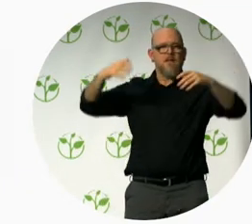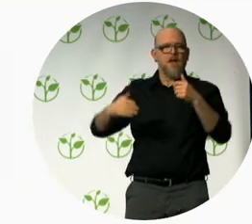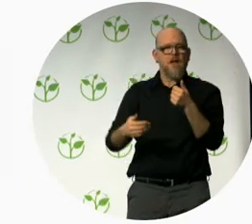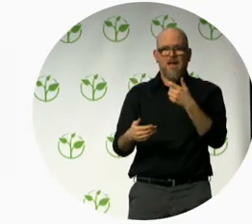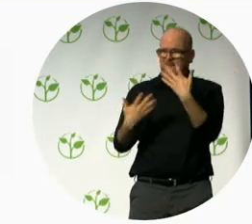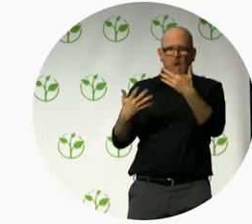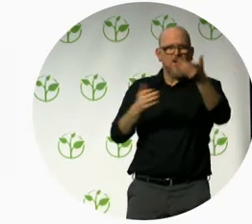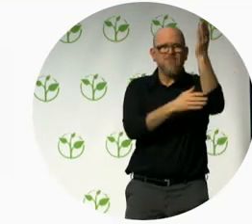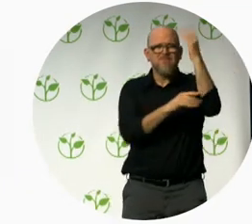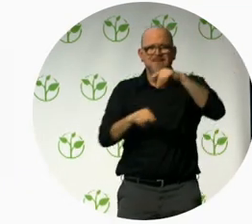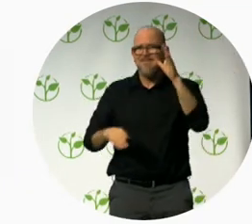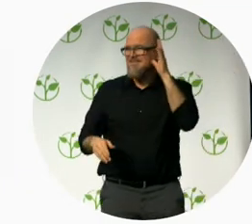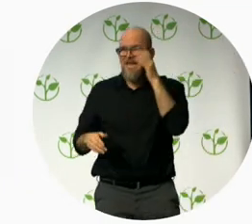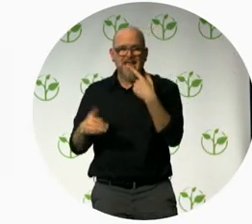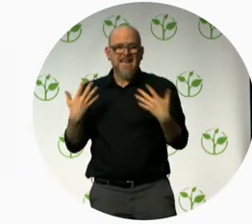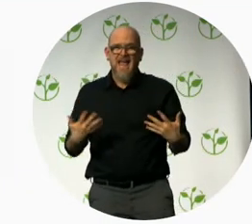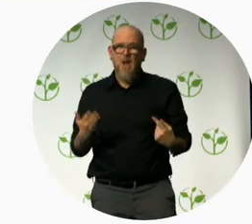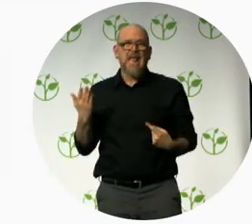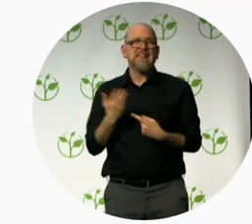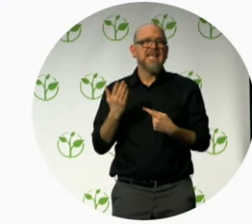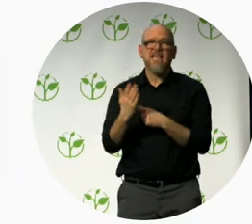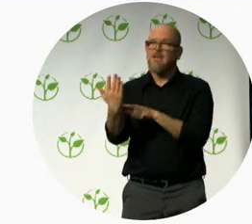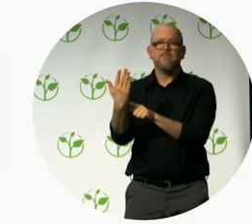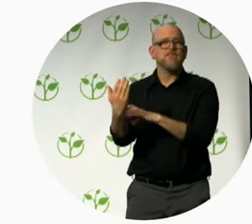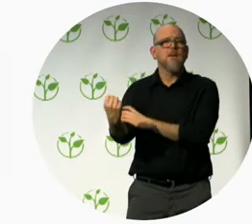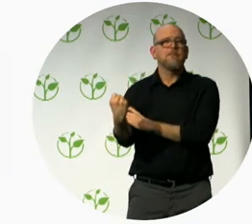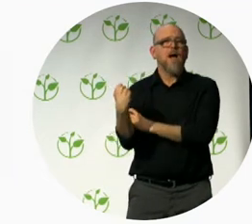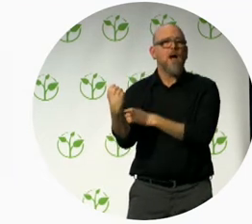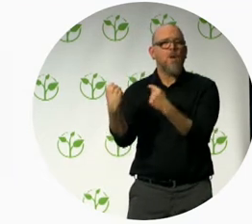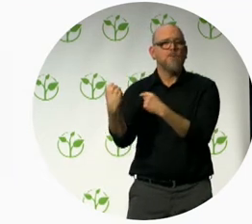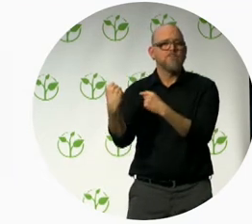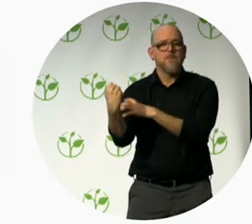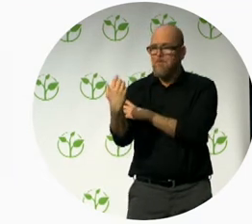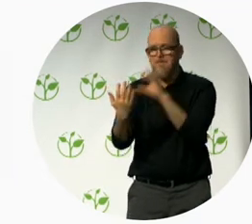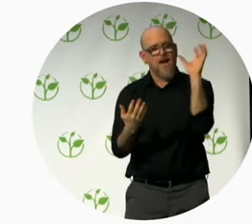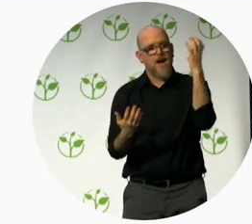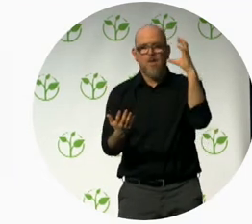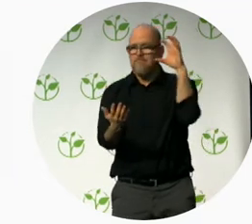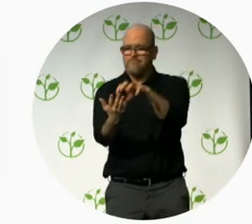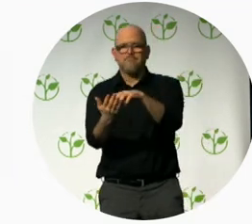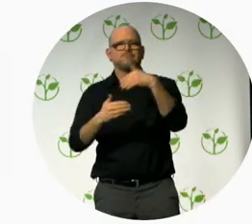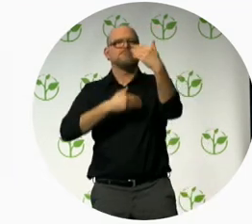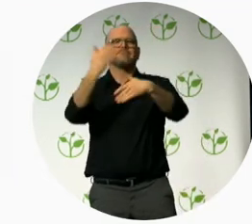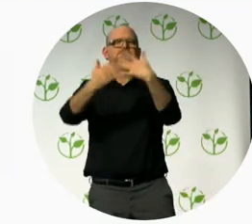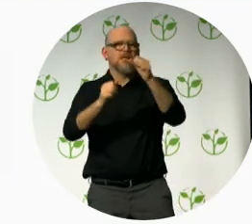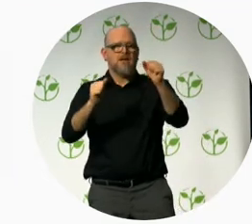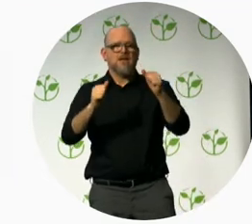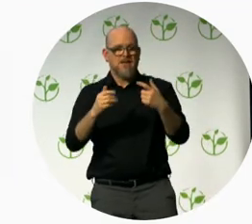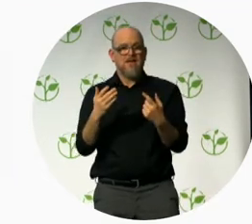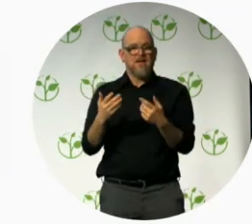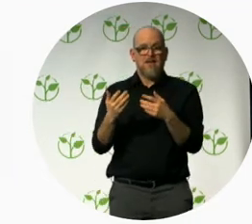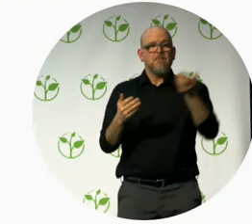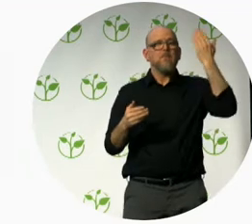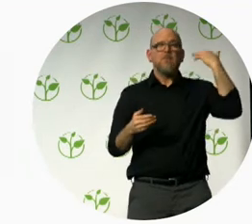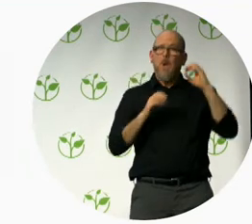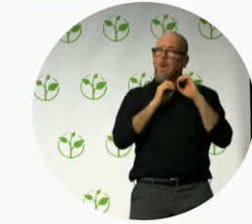that we have an historic opportunity we never had before. This is the first